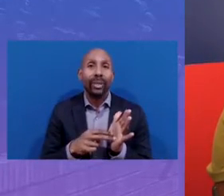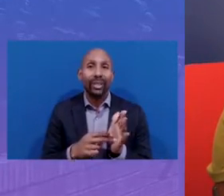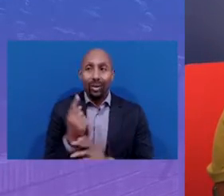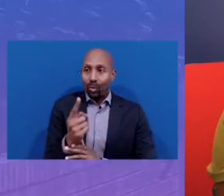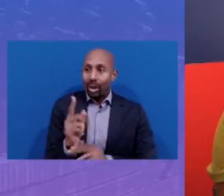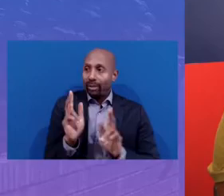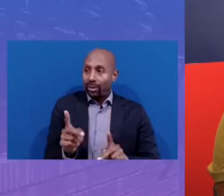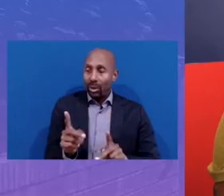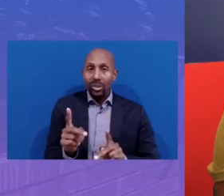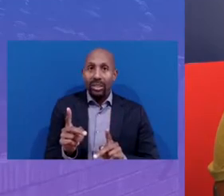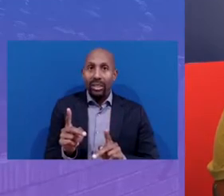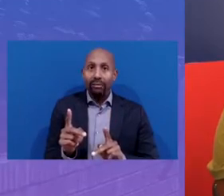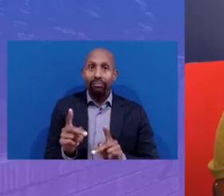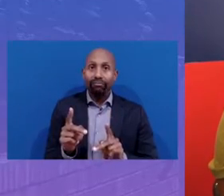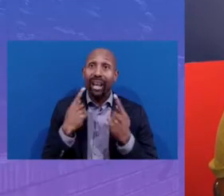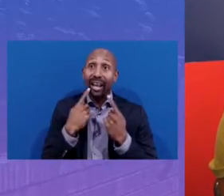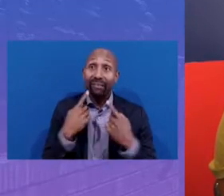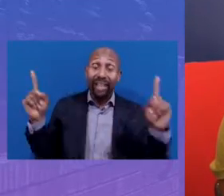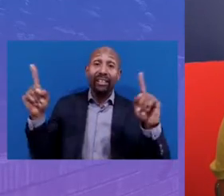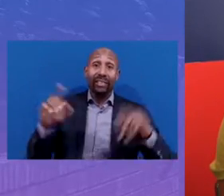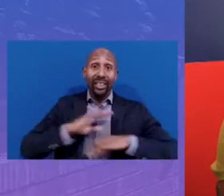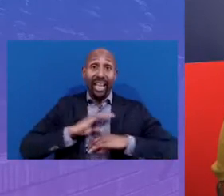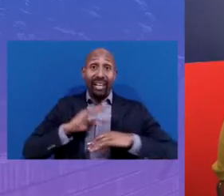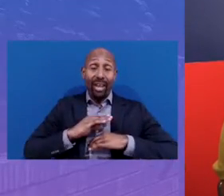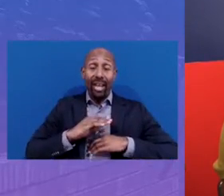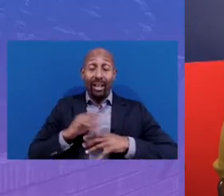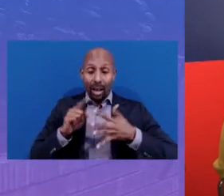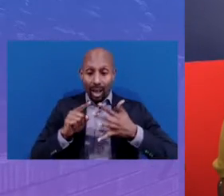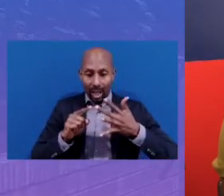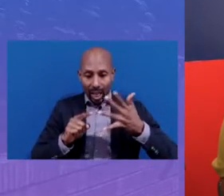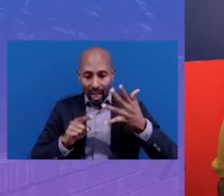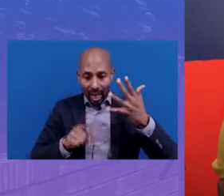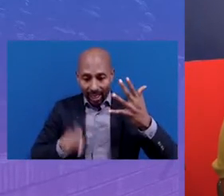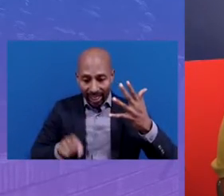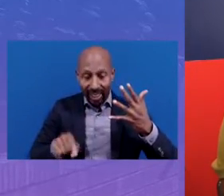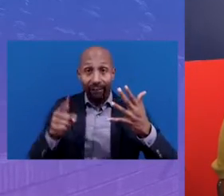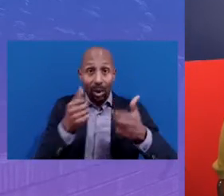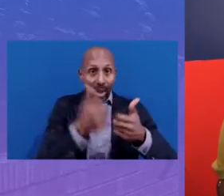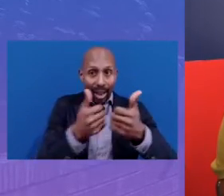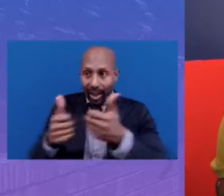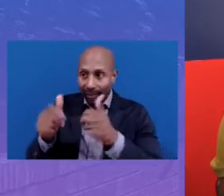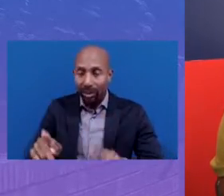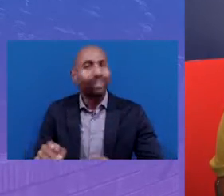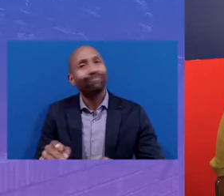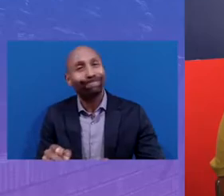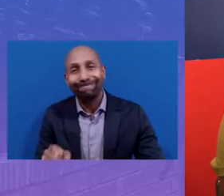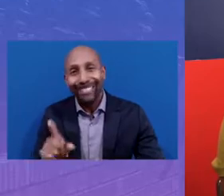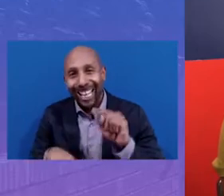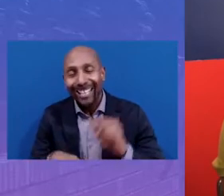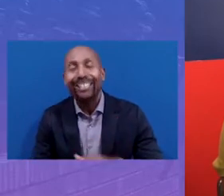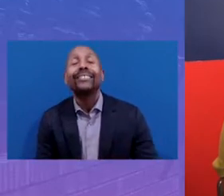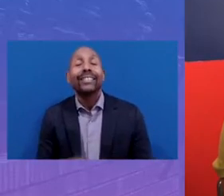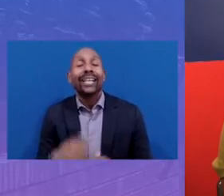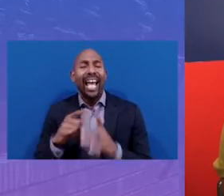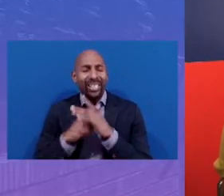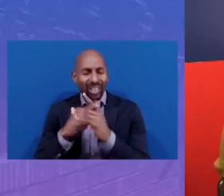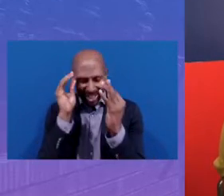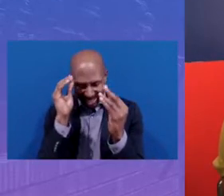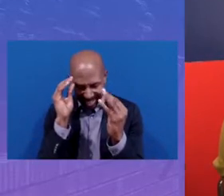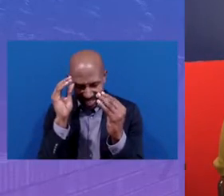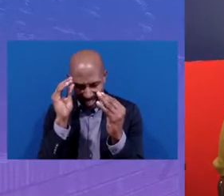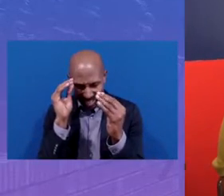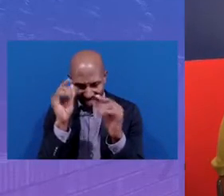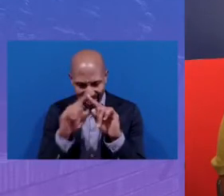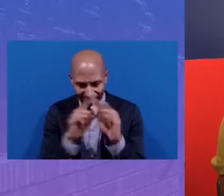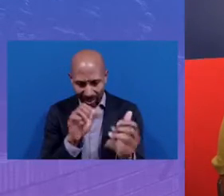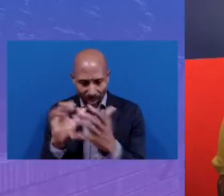efficiently and effectively meet the needs of everybody. And so, I began to think of ways